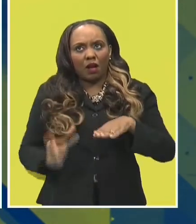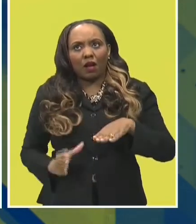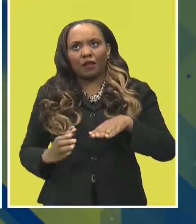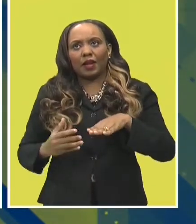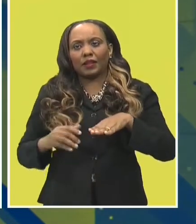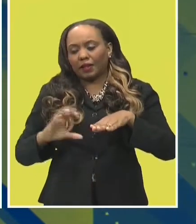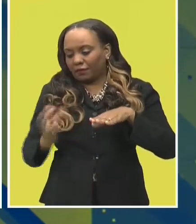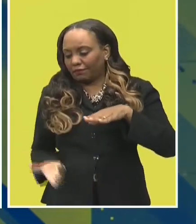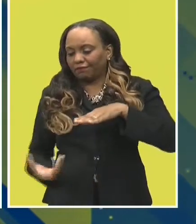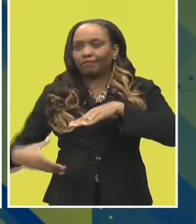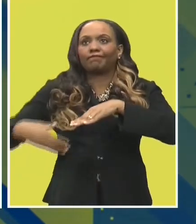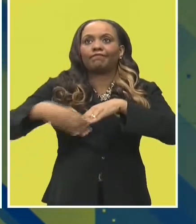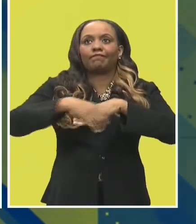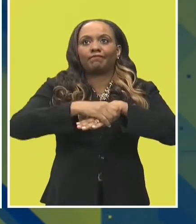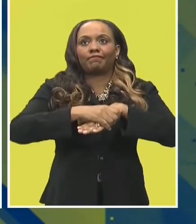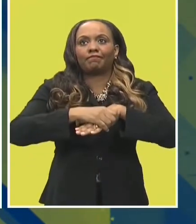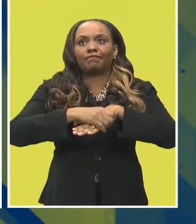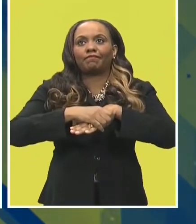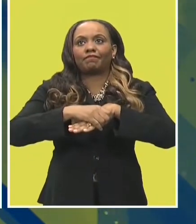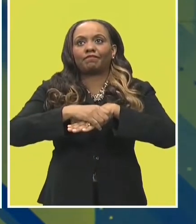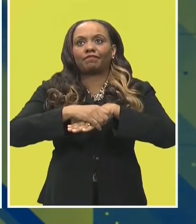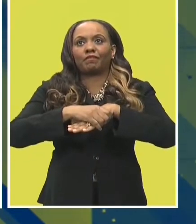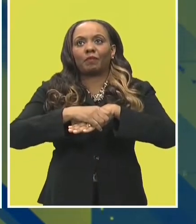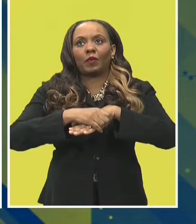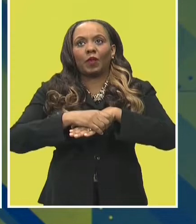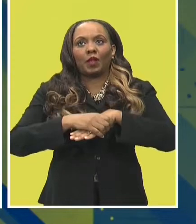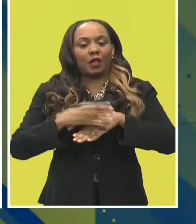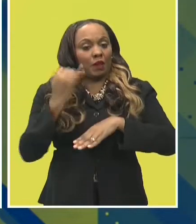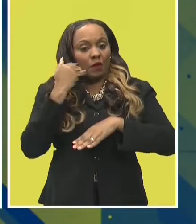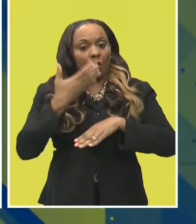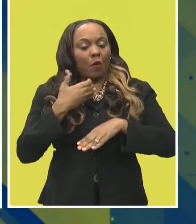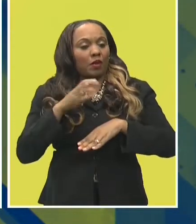And you can swap them for, let's say, if you had a black pair.